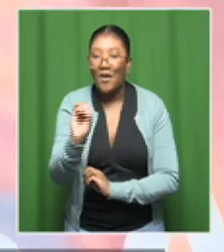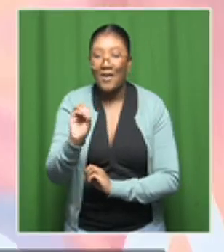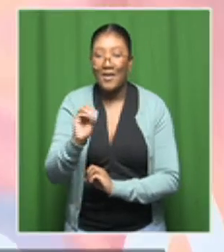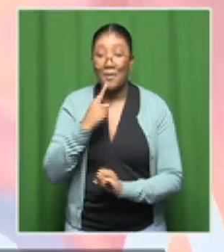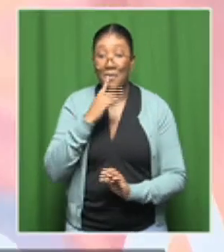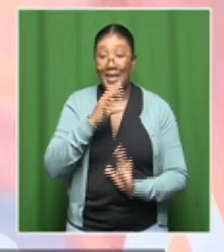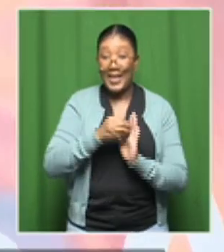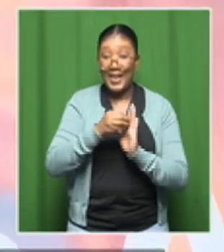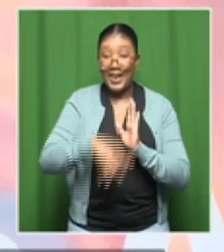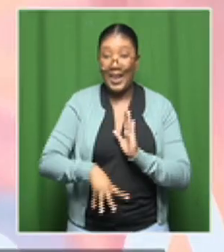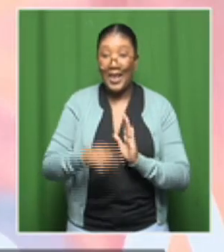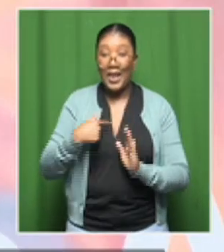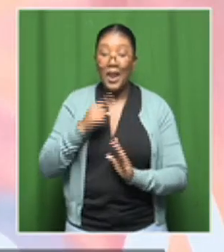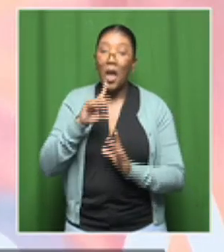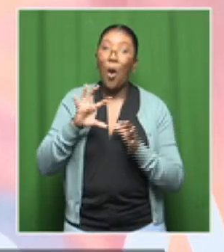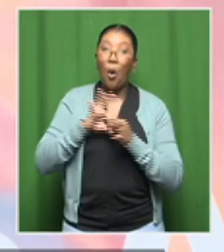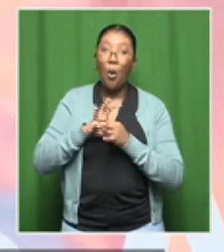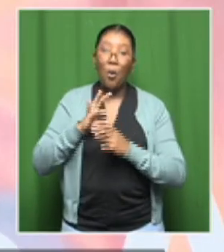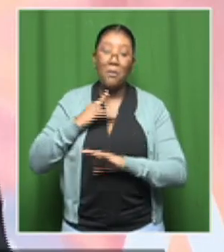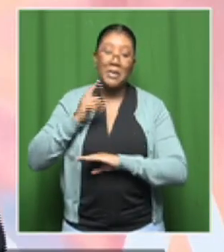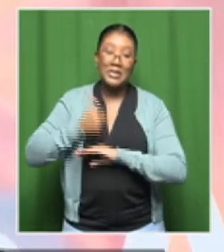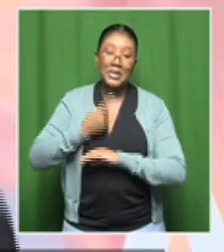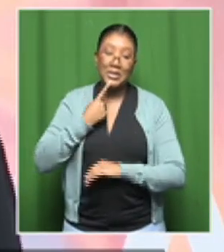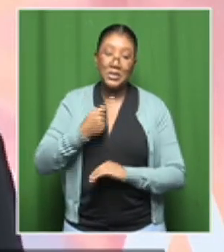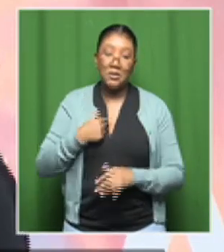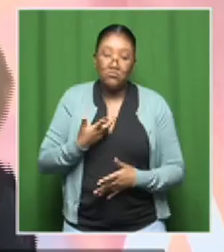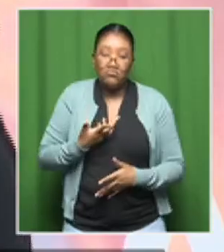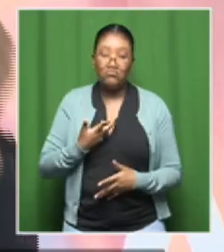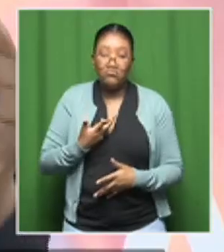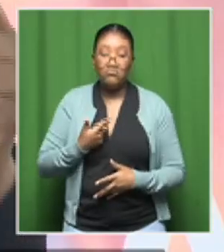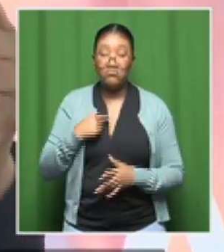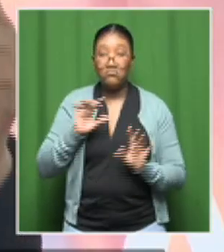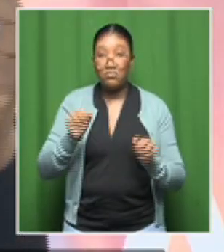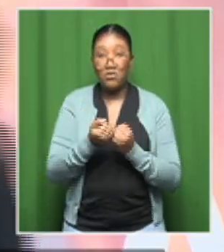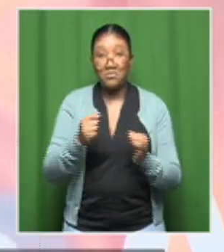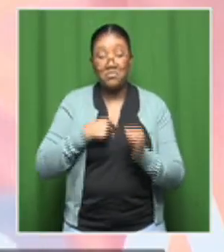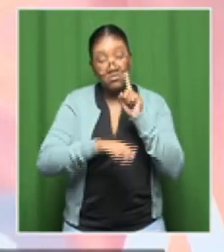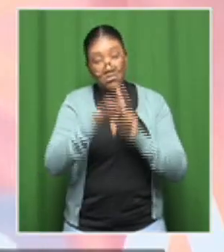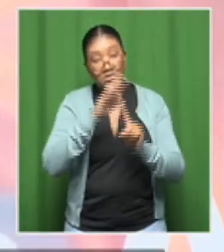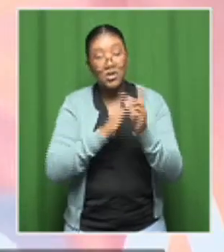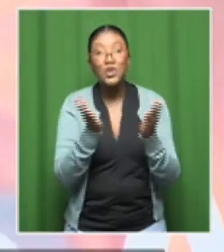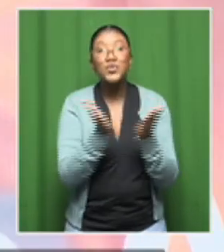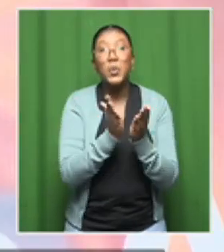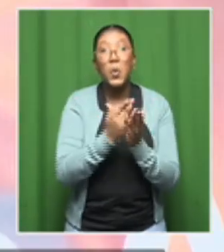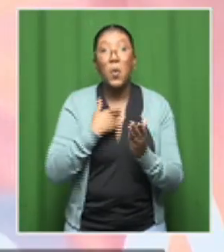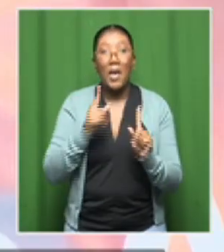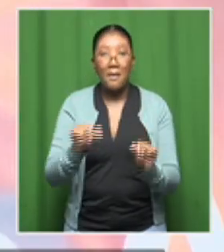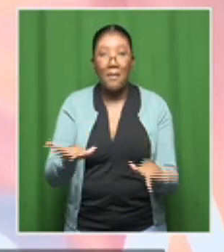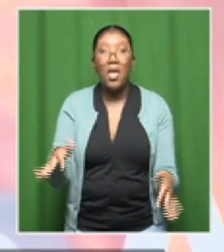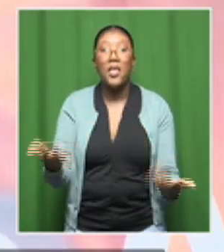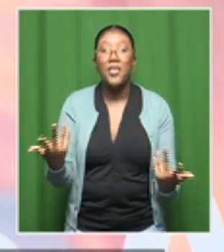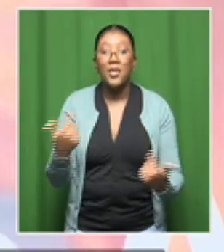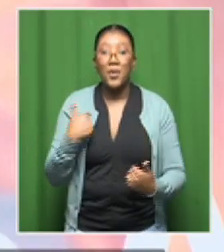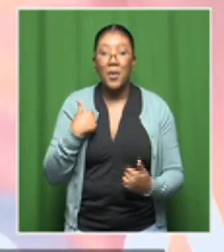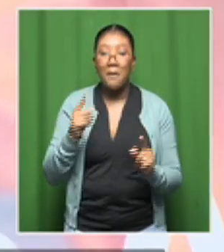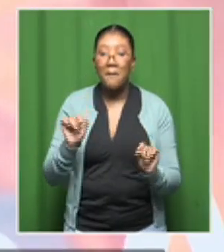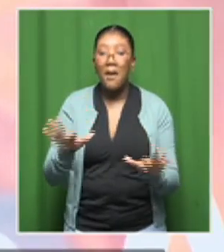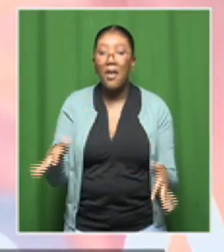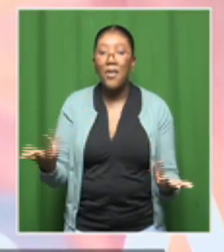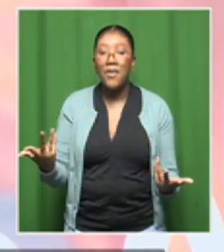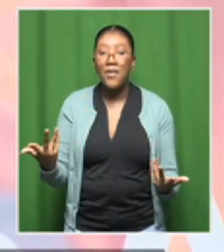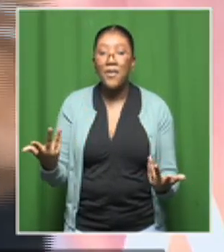seated at home saying, I'm not going to school because I don't have funds. I lack funds.